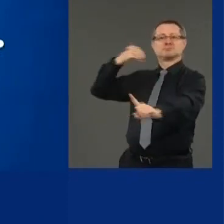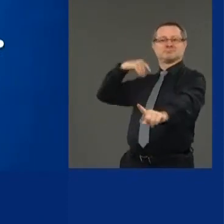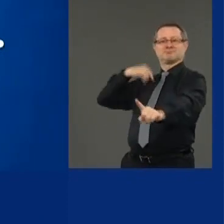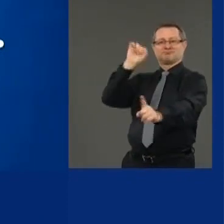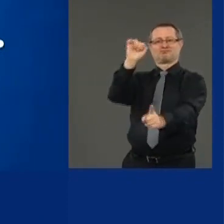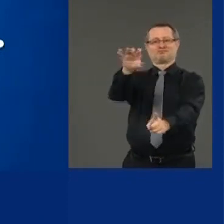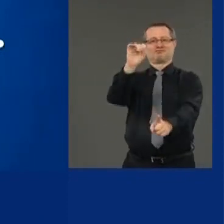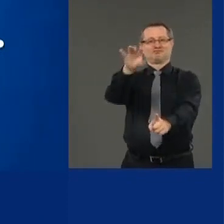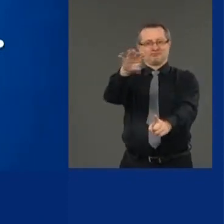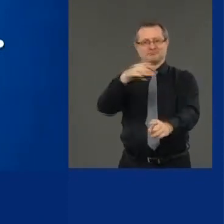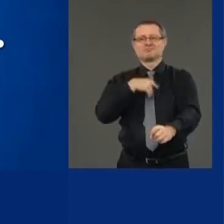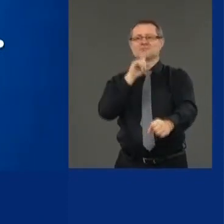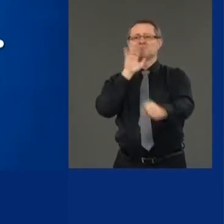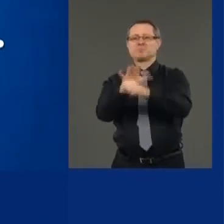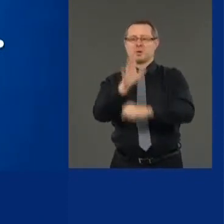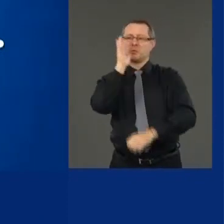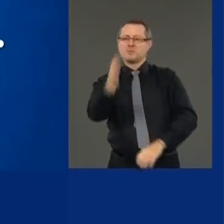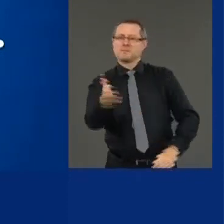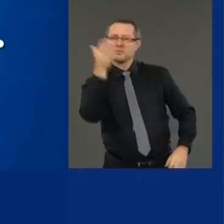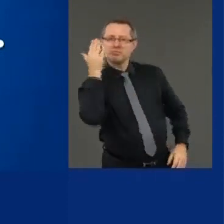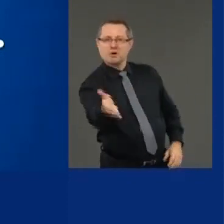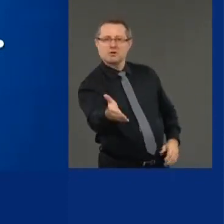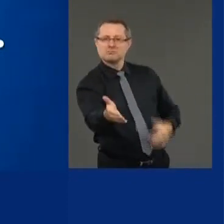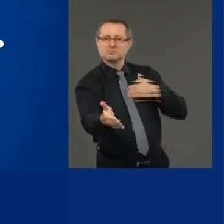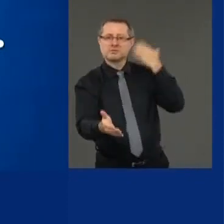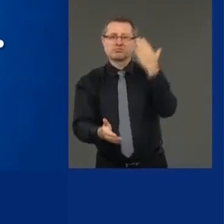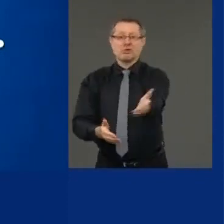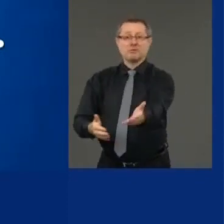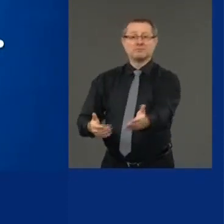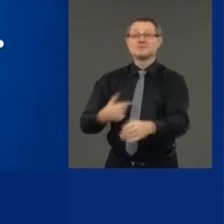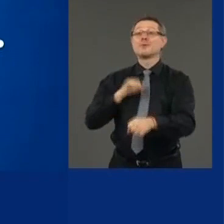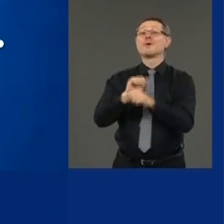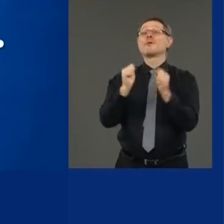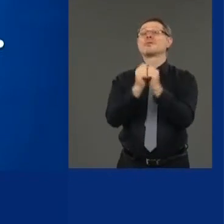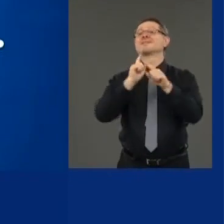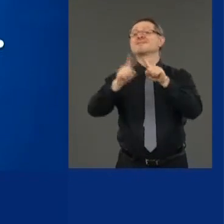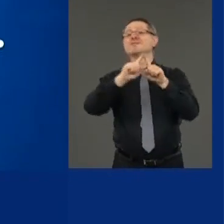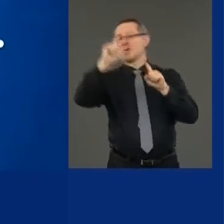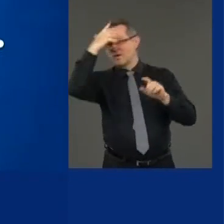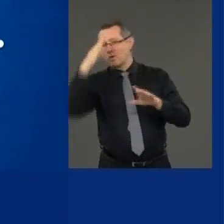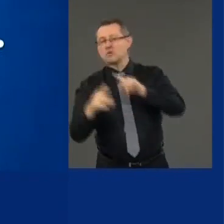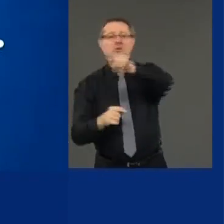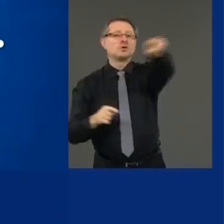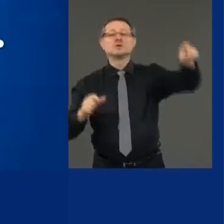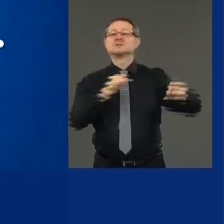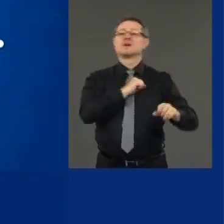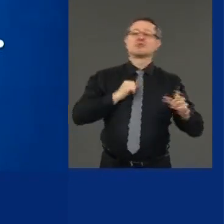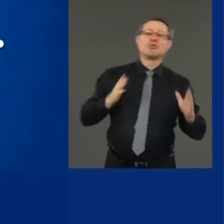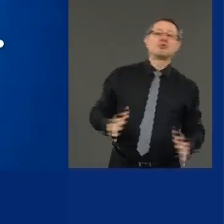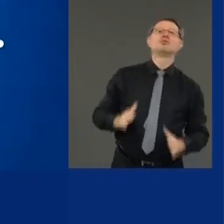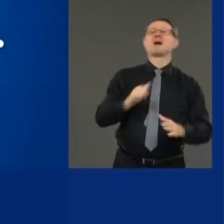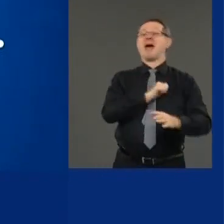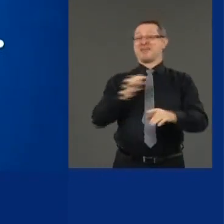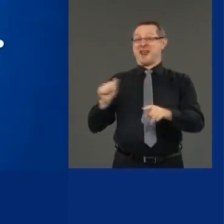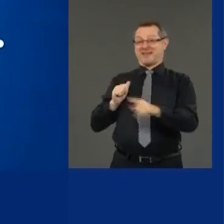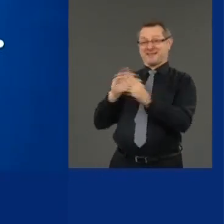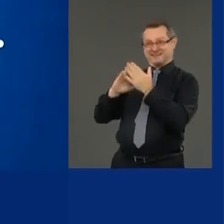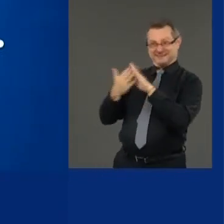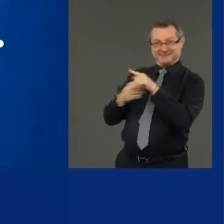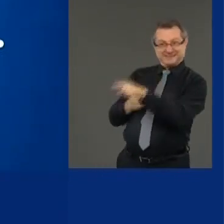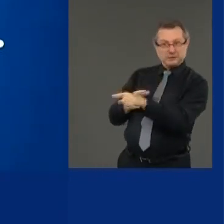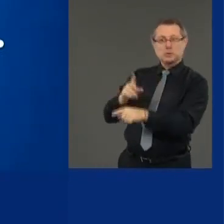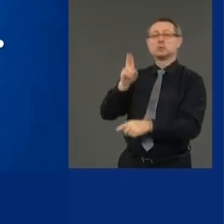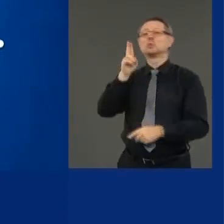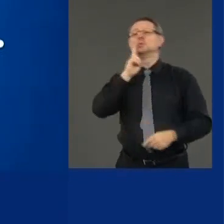And we're working with governments now, Atlanta, Houston, Savannah. We're working with other governments, whatever they need.